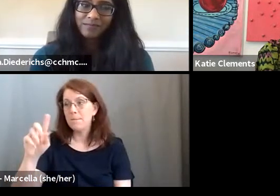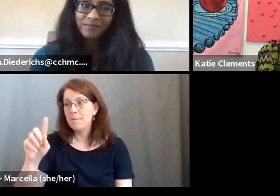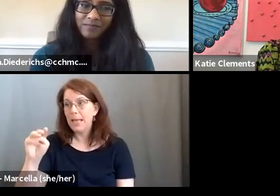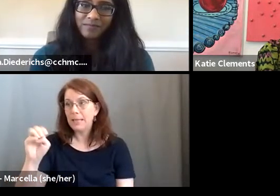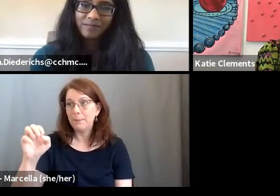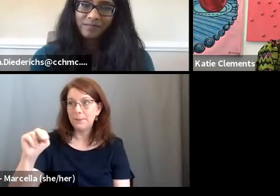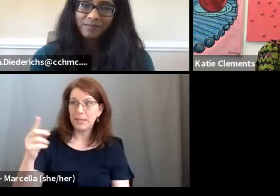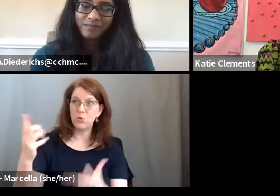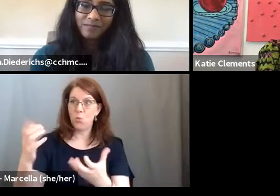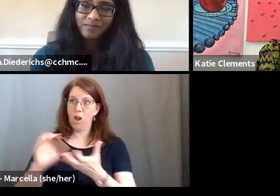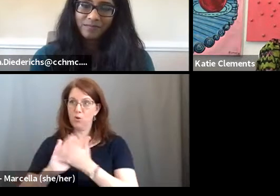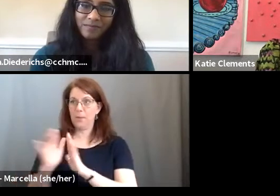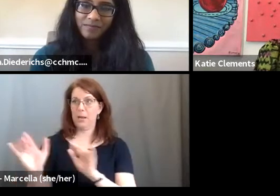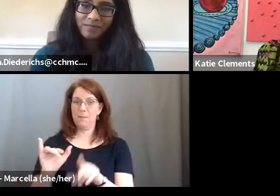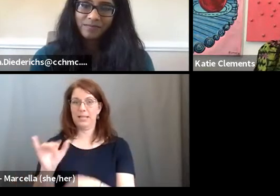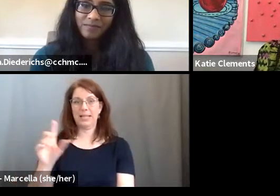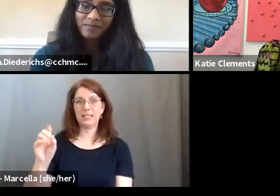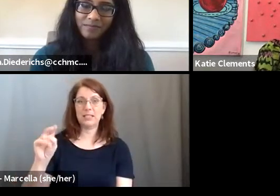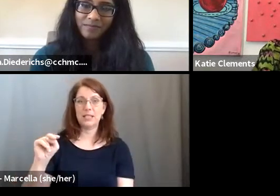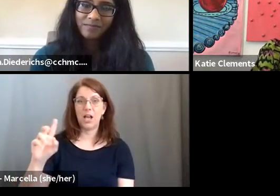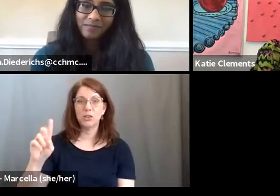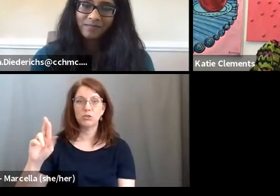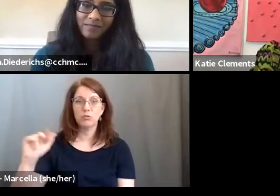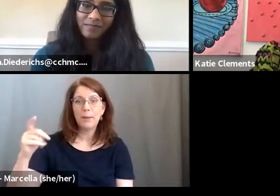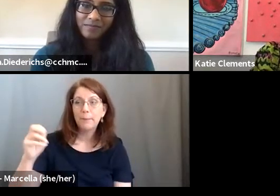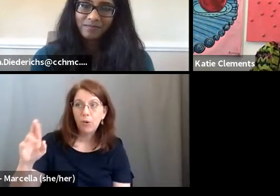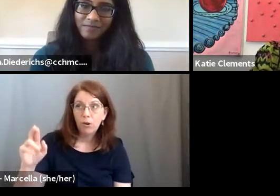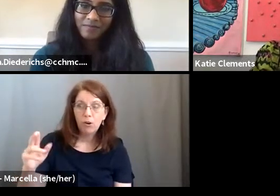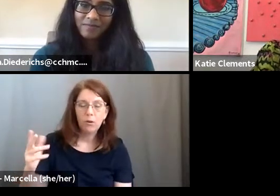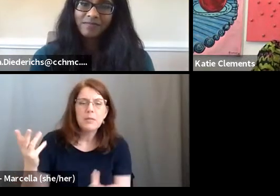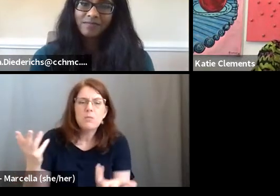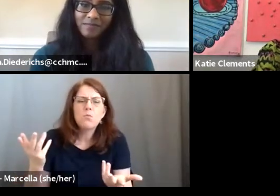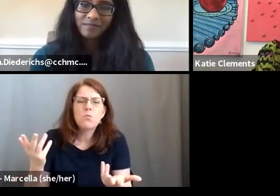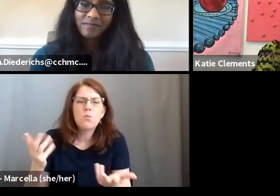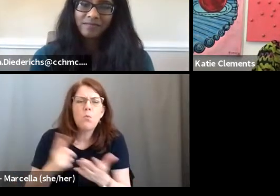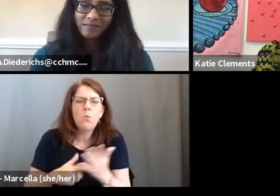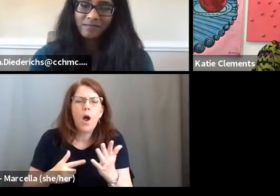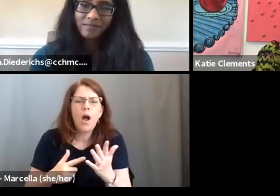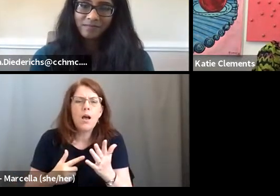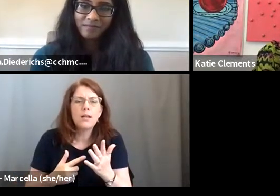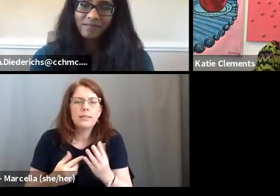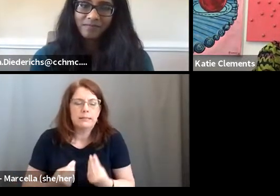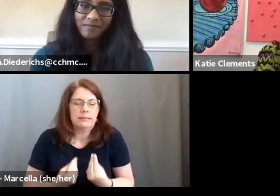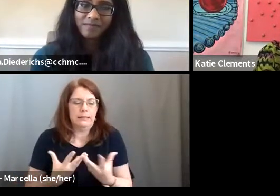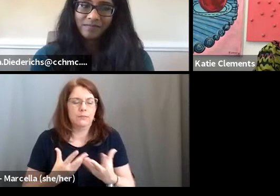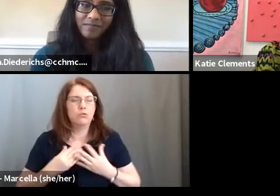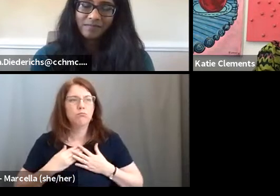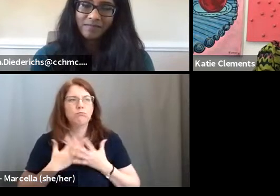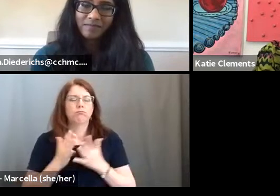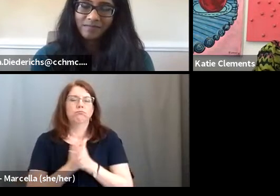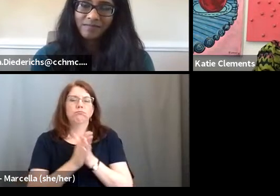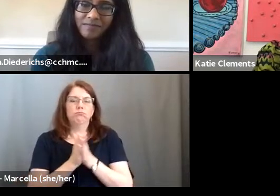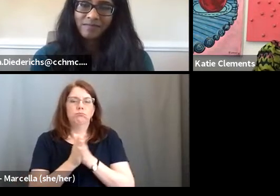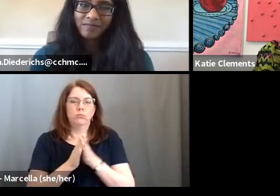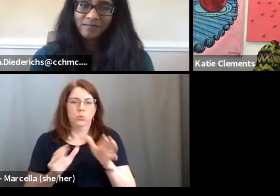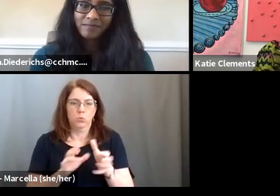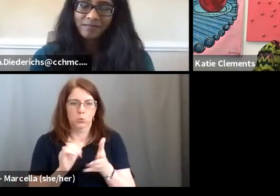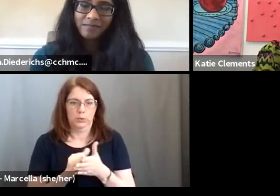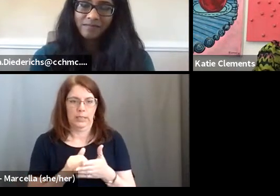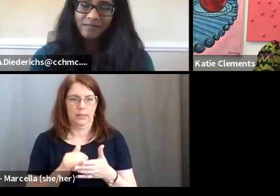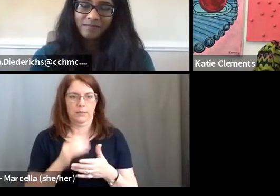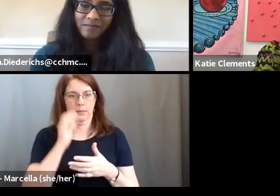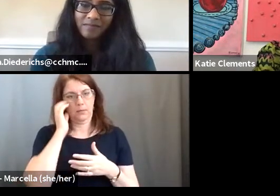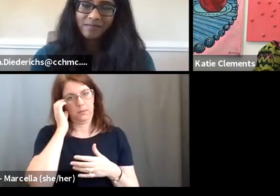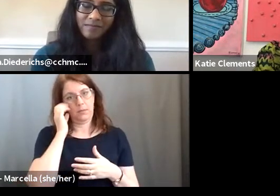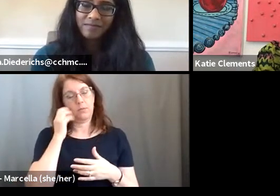Don Draper? Like what, I mean, what, you know, so what is it that that's really fueling the fire for you, um, that gets you out of bed? Because I think that comes through